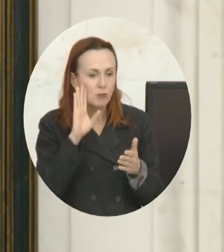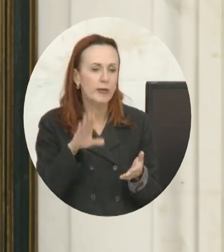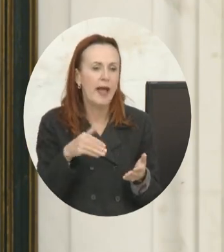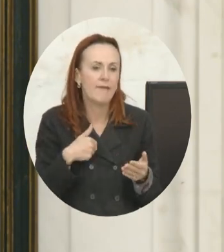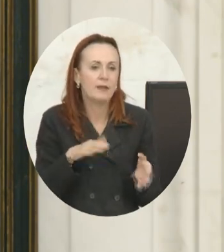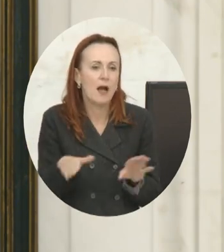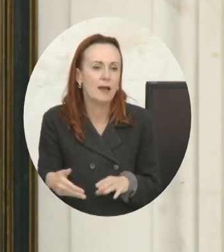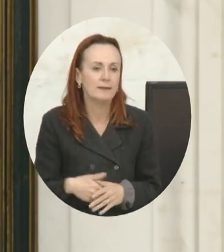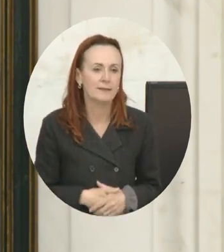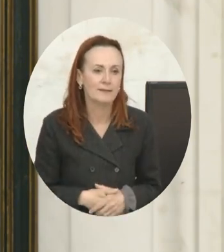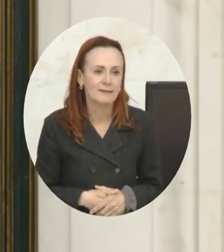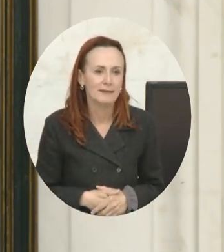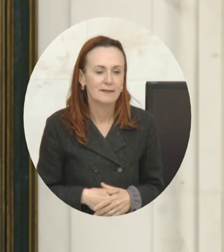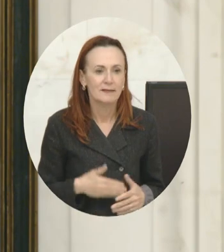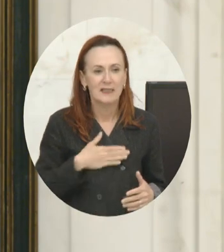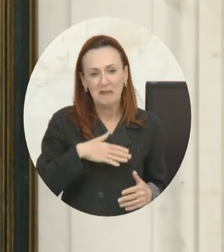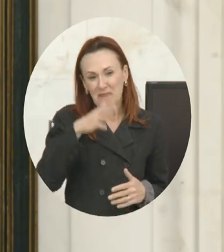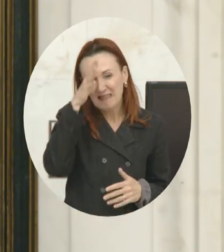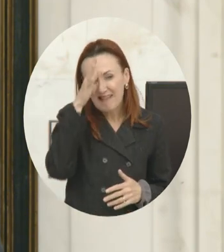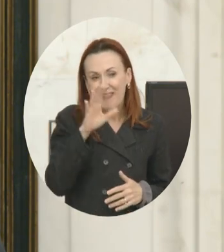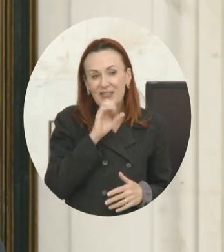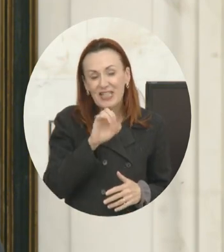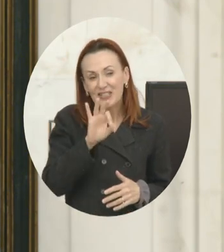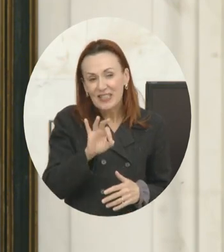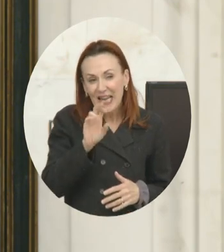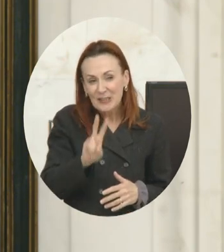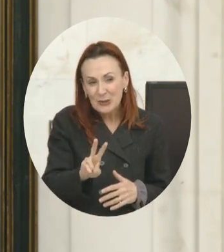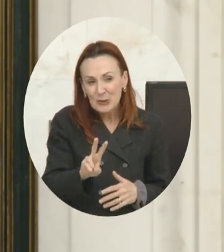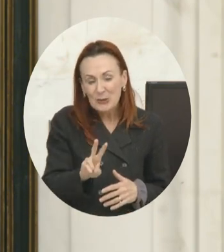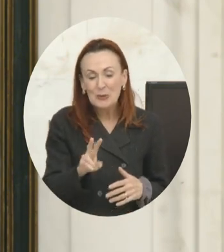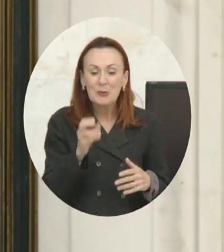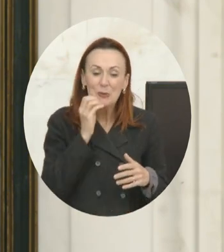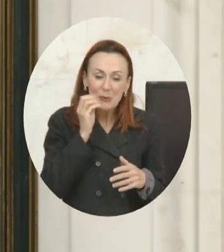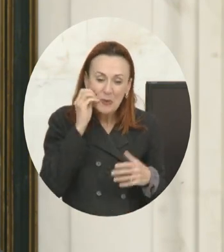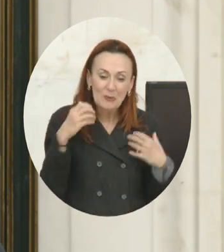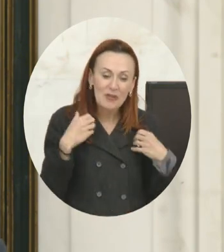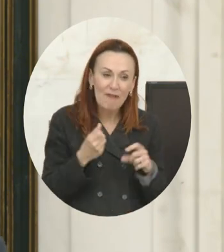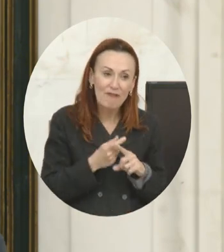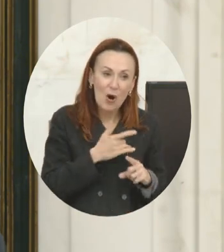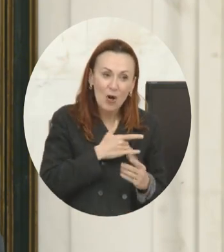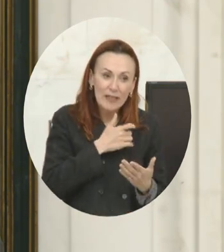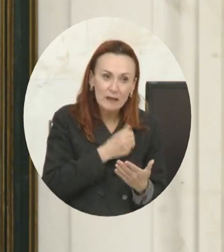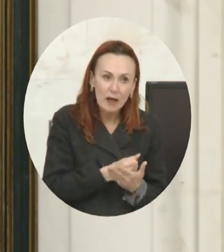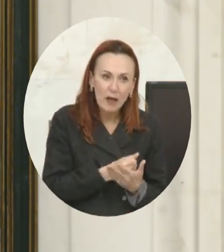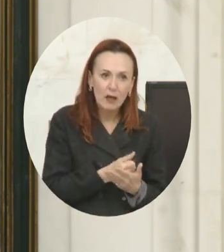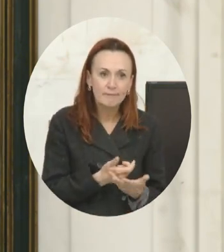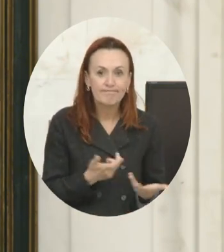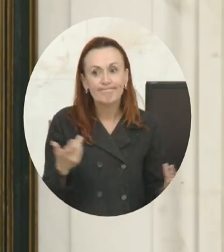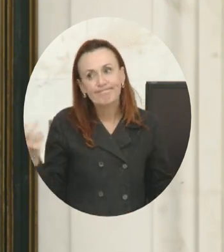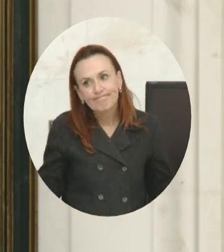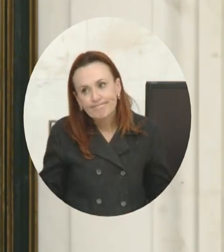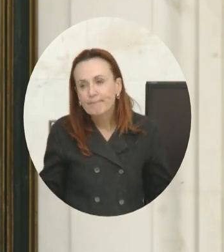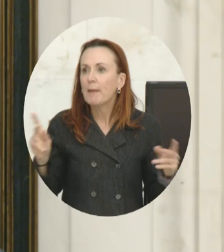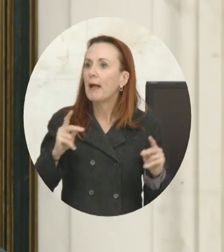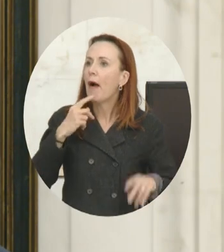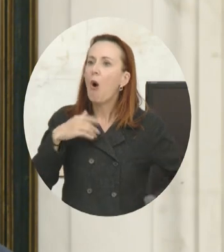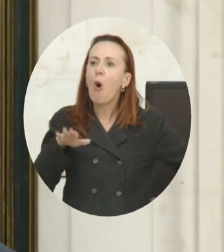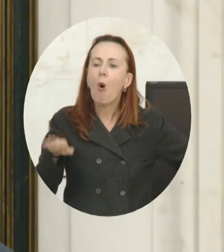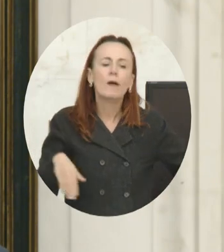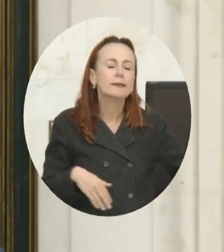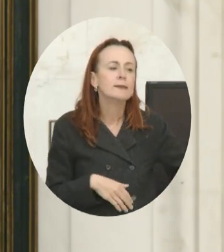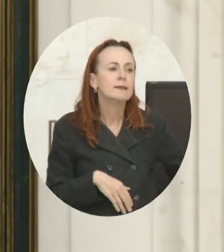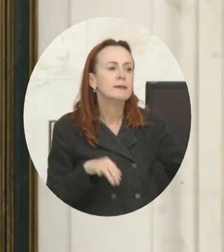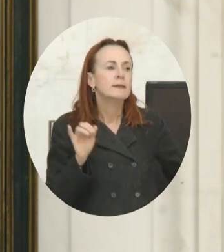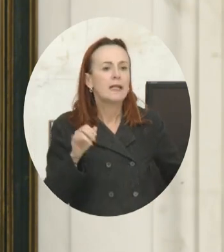And my dad's, you know, 92 now at home recovering from a heart attack. And, you know, you would have been like, oh, well, that's because the young person